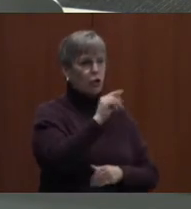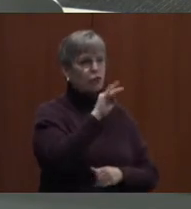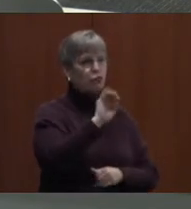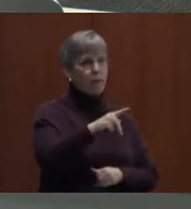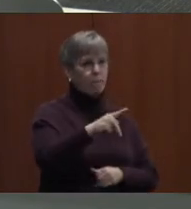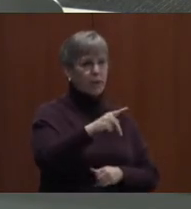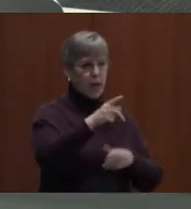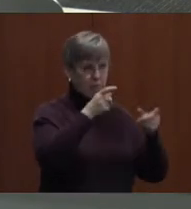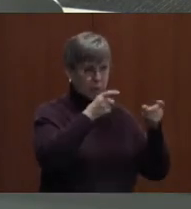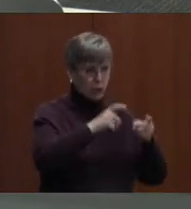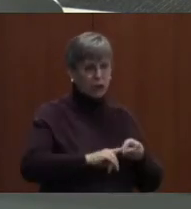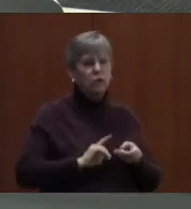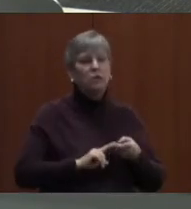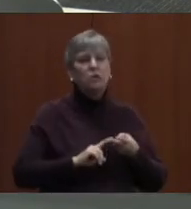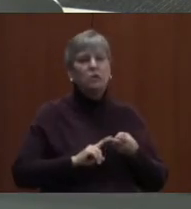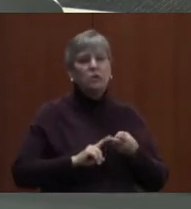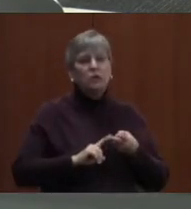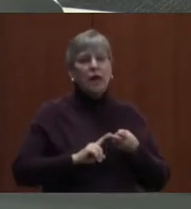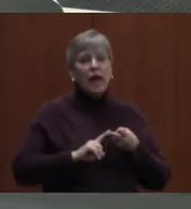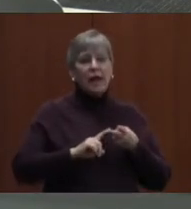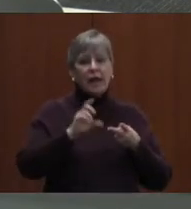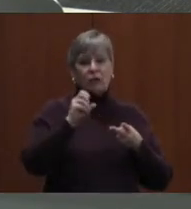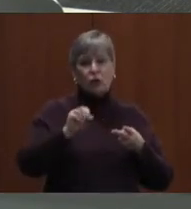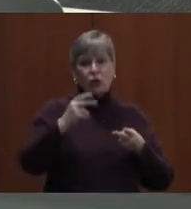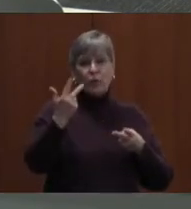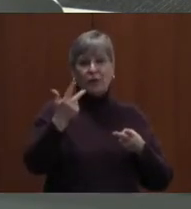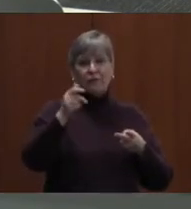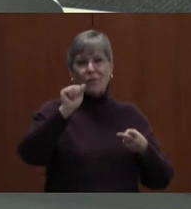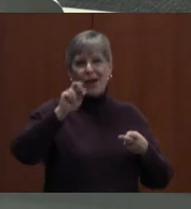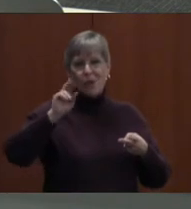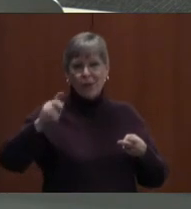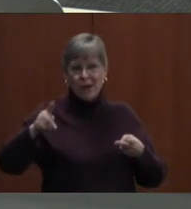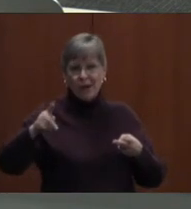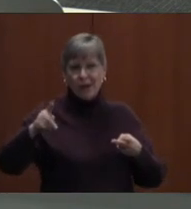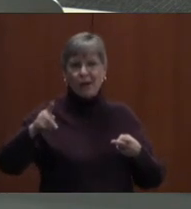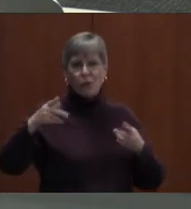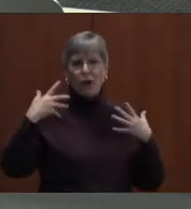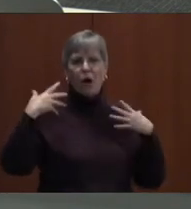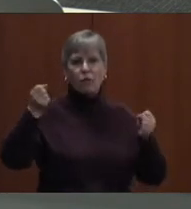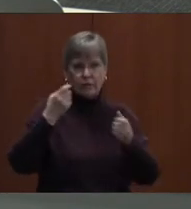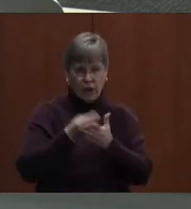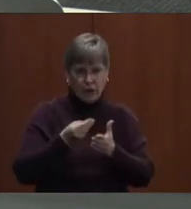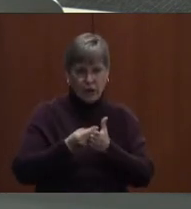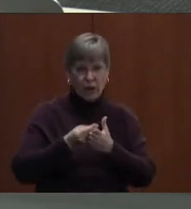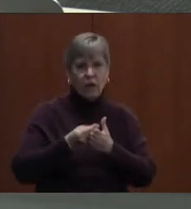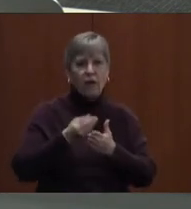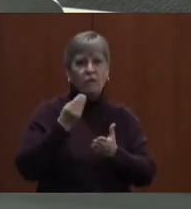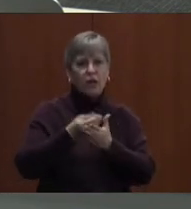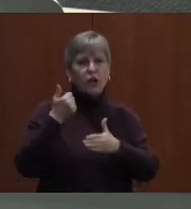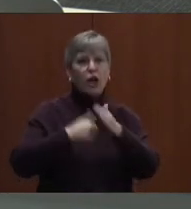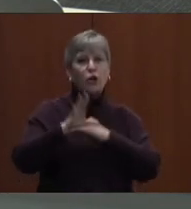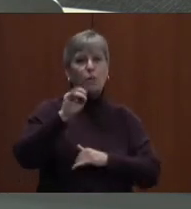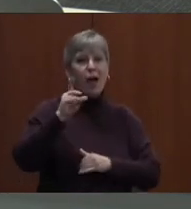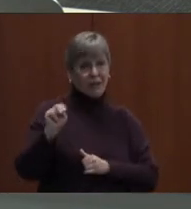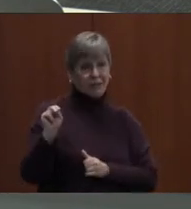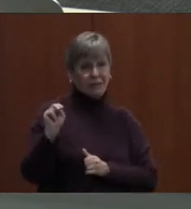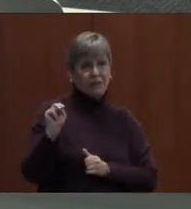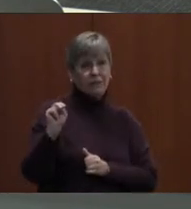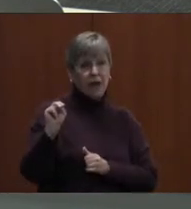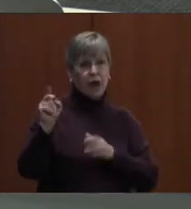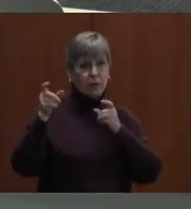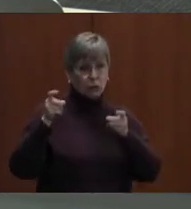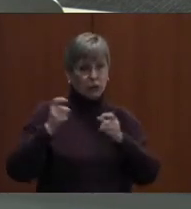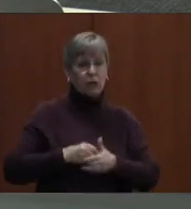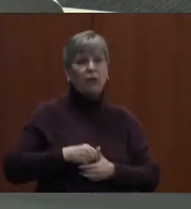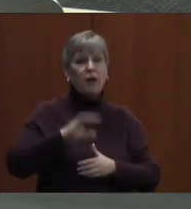ESSER III is money stemming from the ARP, American Recovery Plan funding, funded under the Biden administration. Those are